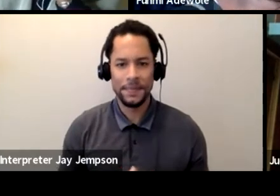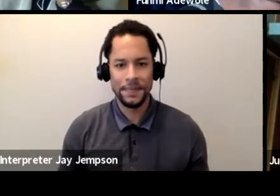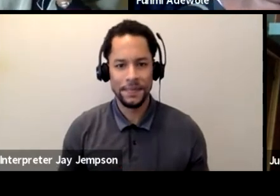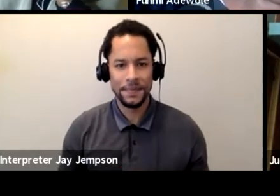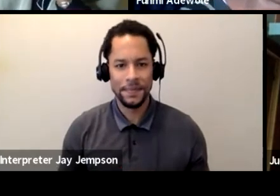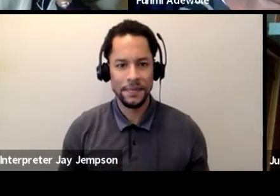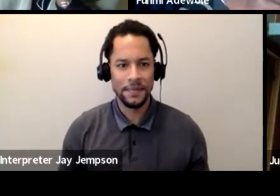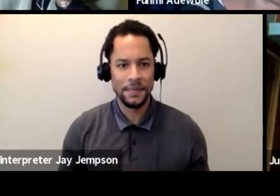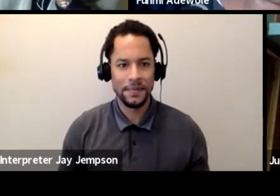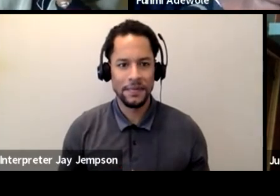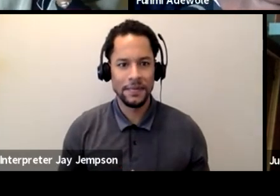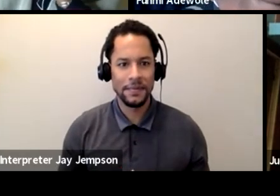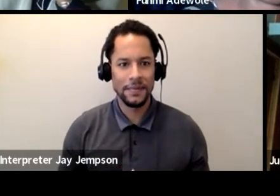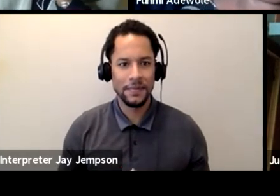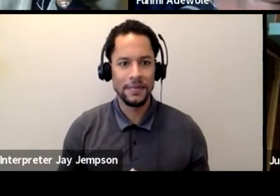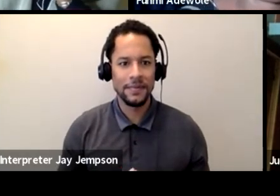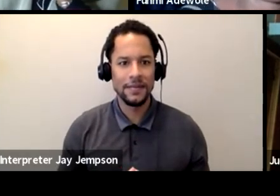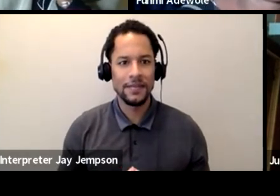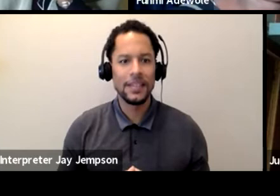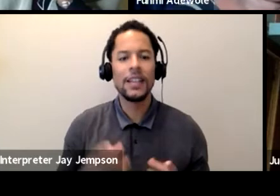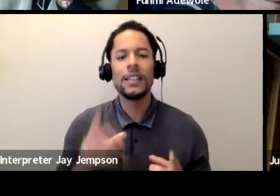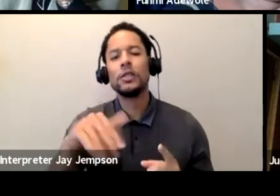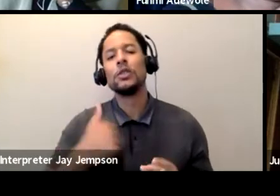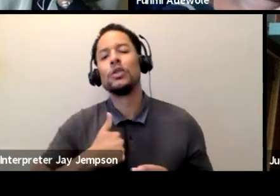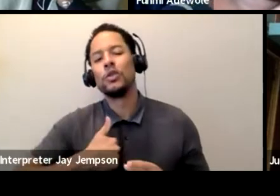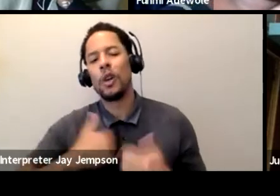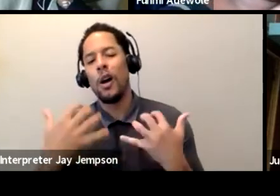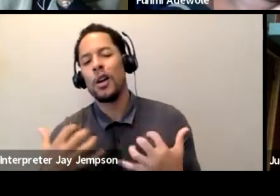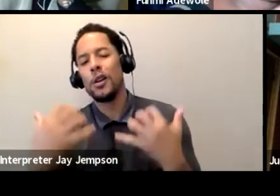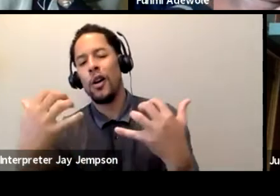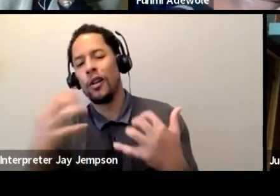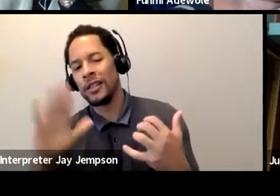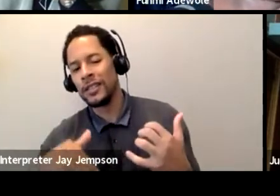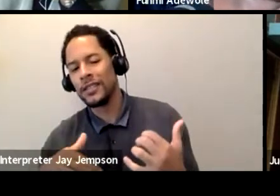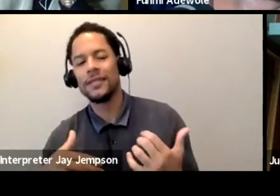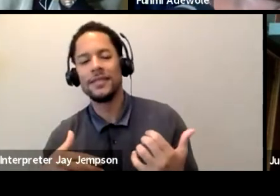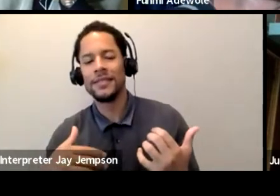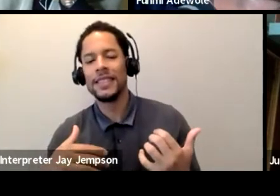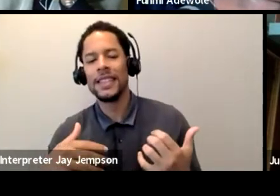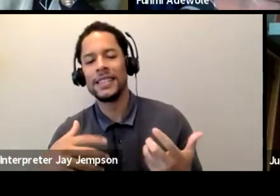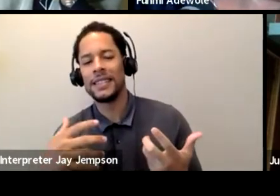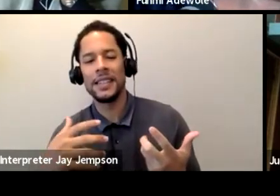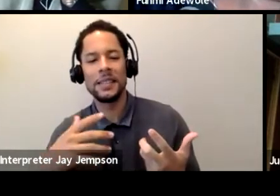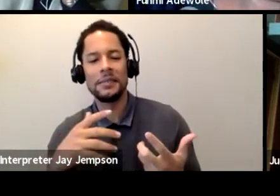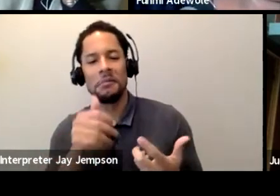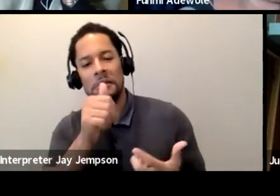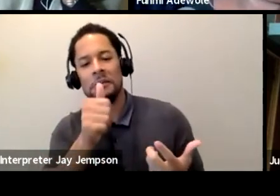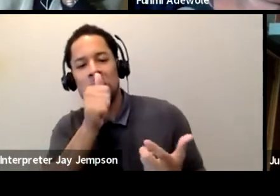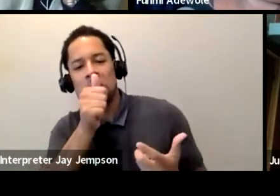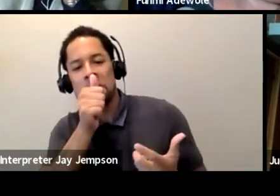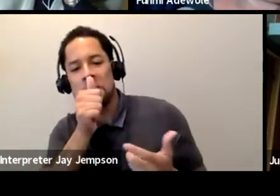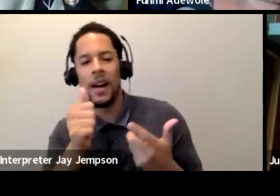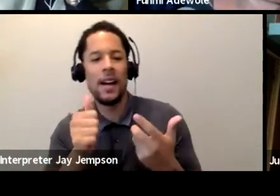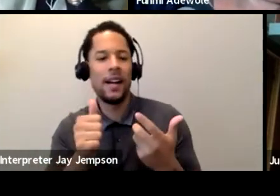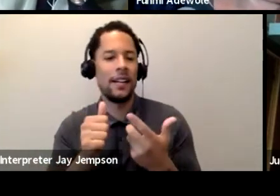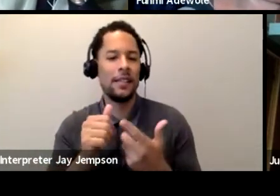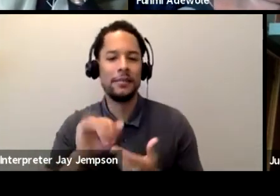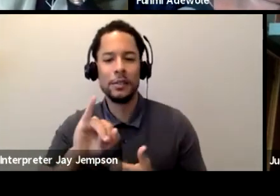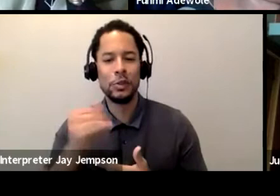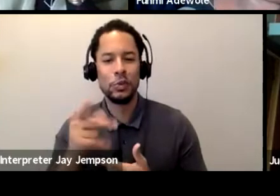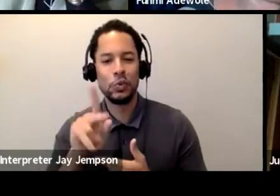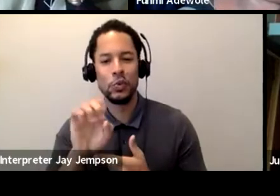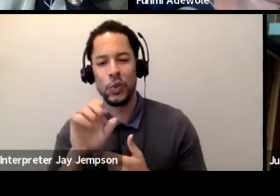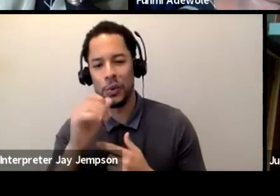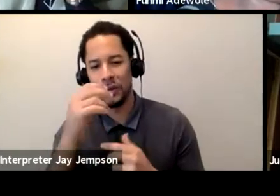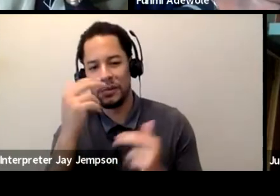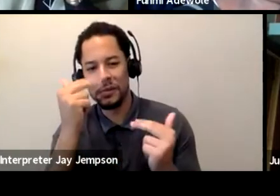sorry, just, this is the inside joke. We just kind of say, say your truth and dub well. So it's just, we're just joking here. Um, but Jude was talking about that